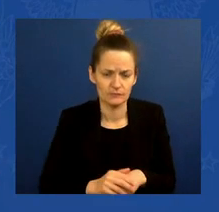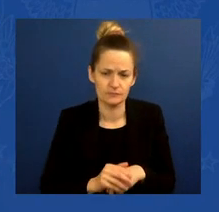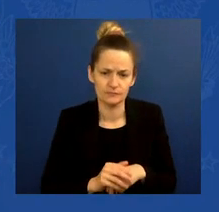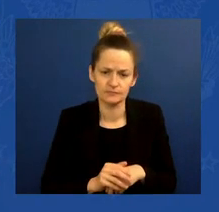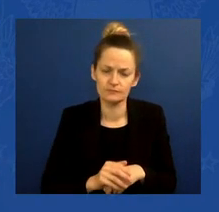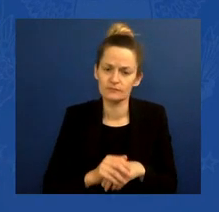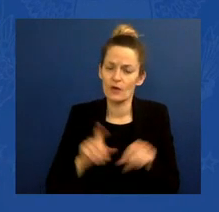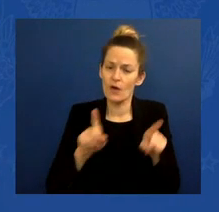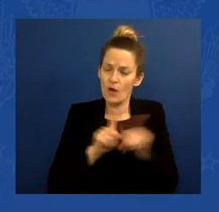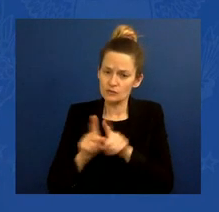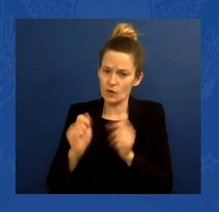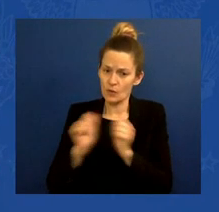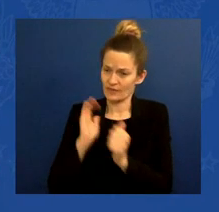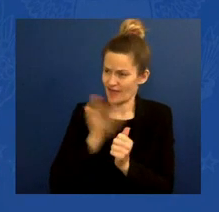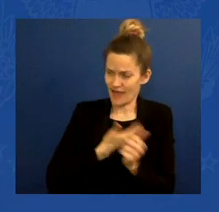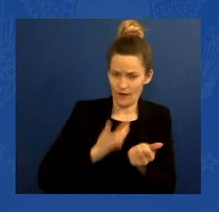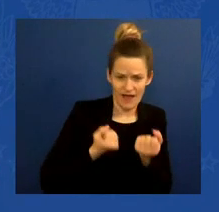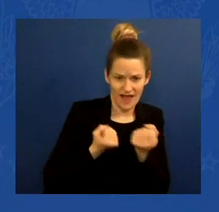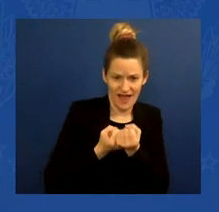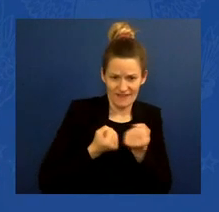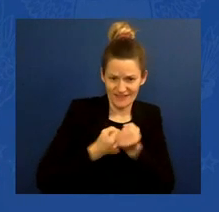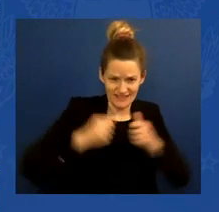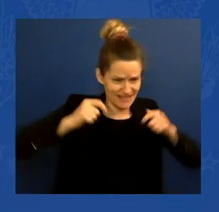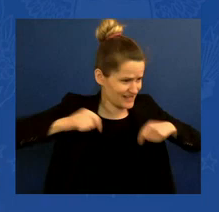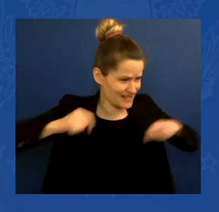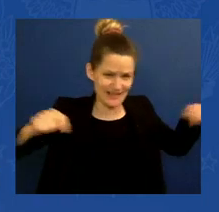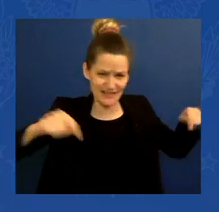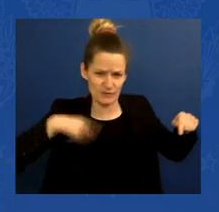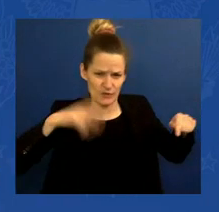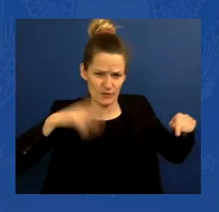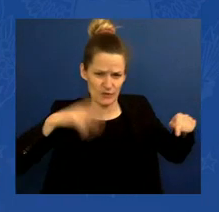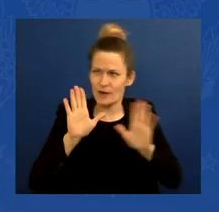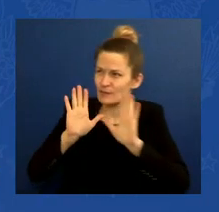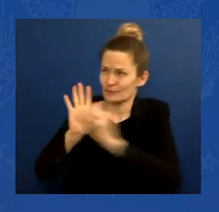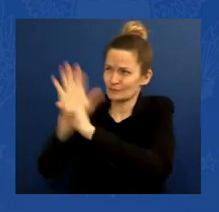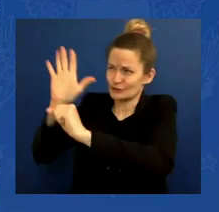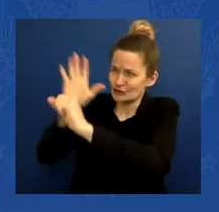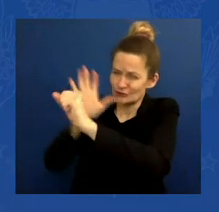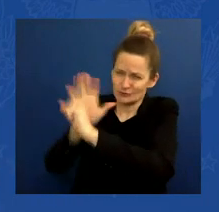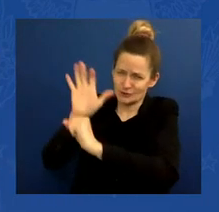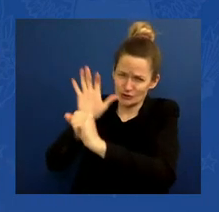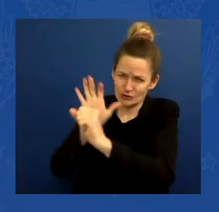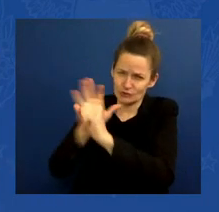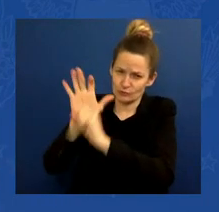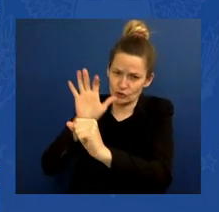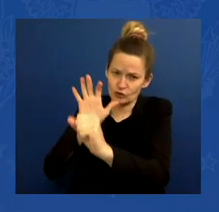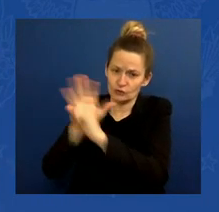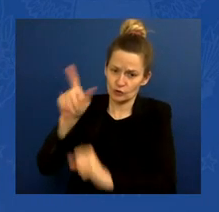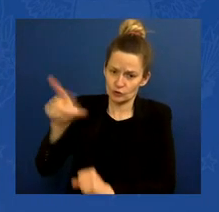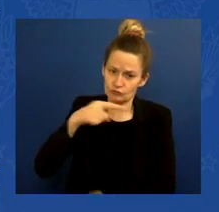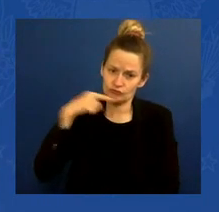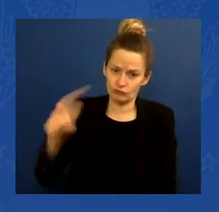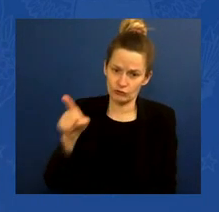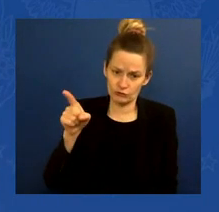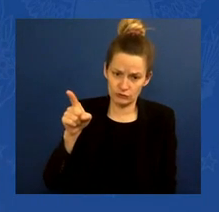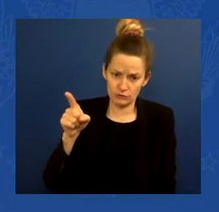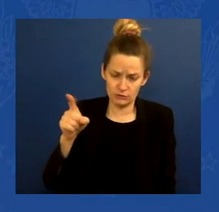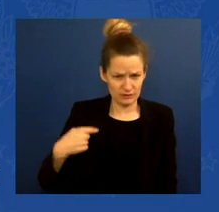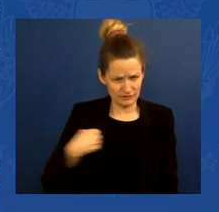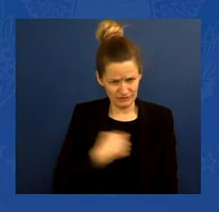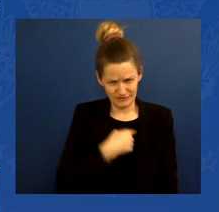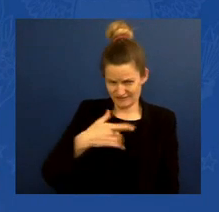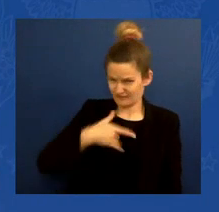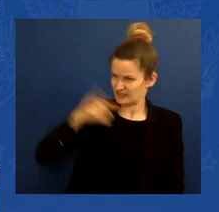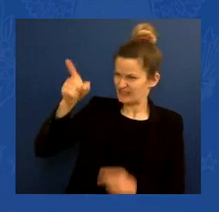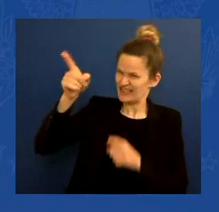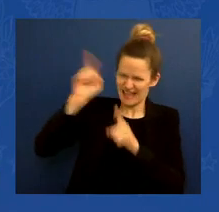on the global stage. That's our goal. Make Putin pay the price, weaken his position while strengthening the hand of the